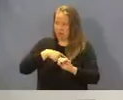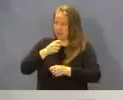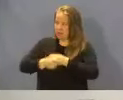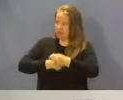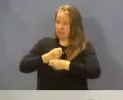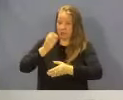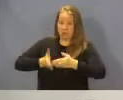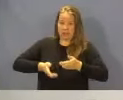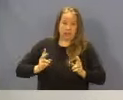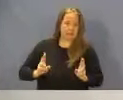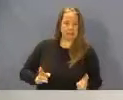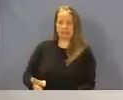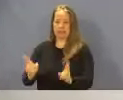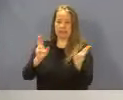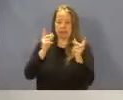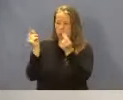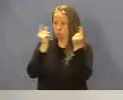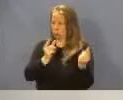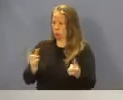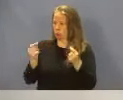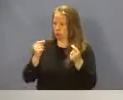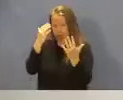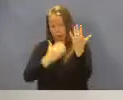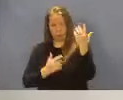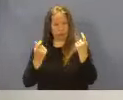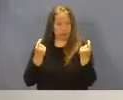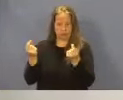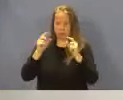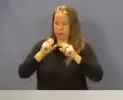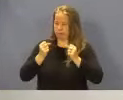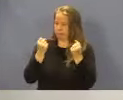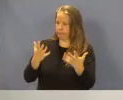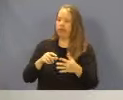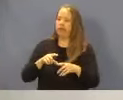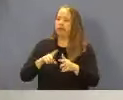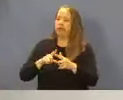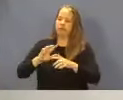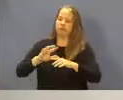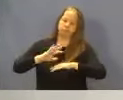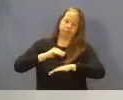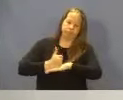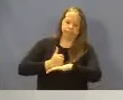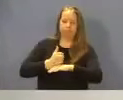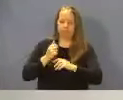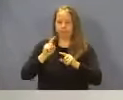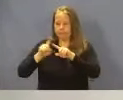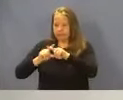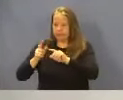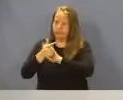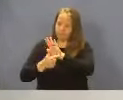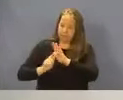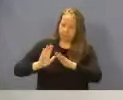scramble on so many fronts and the implementation of so many pieces of legislation